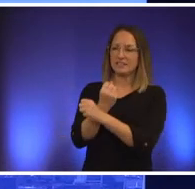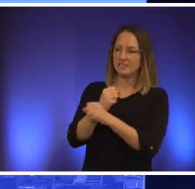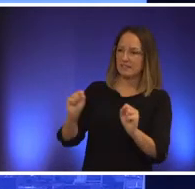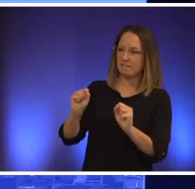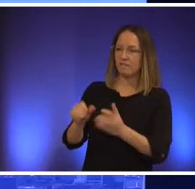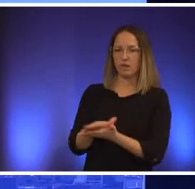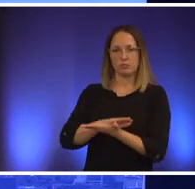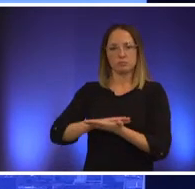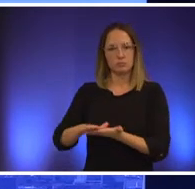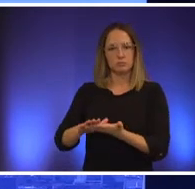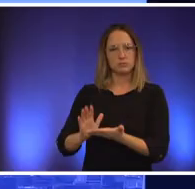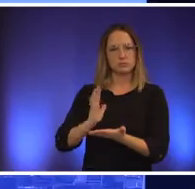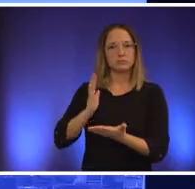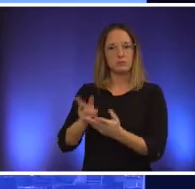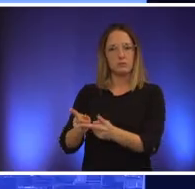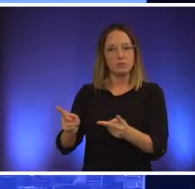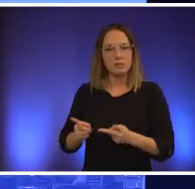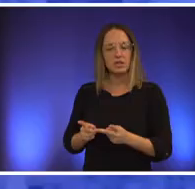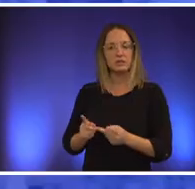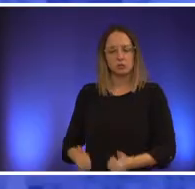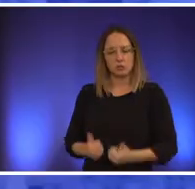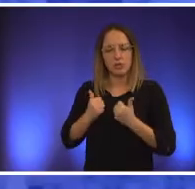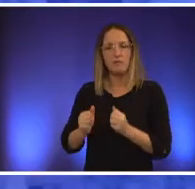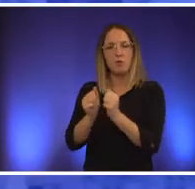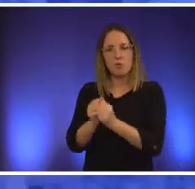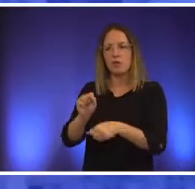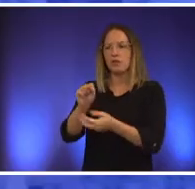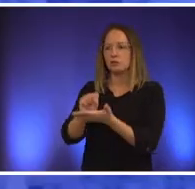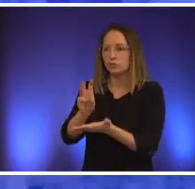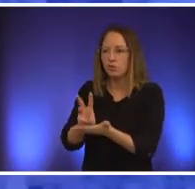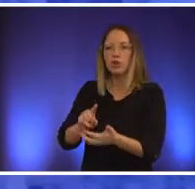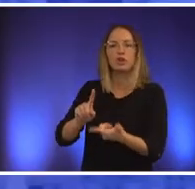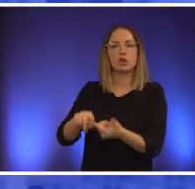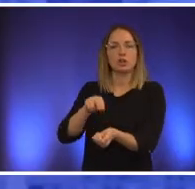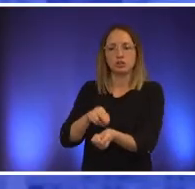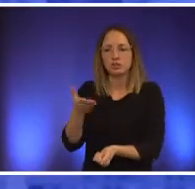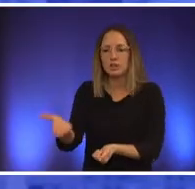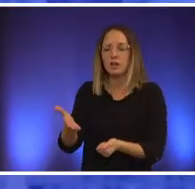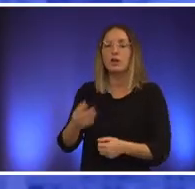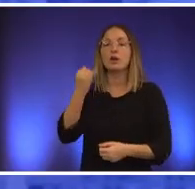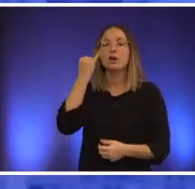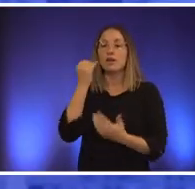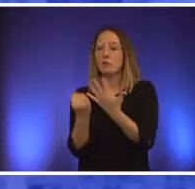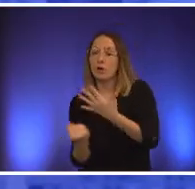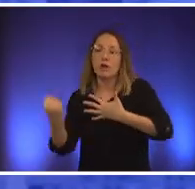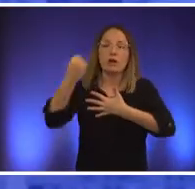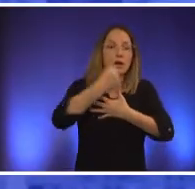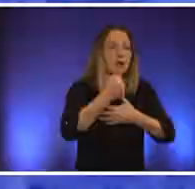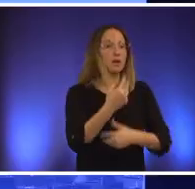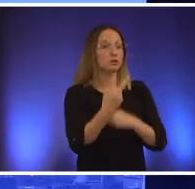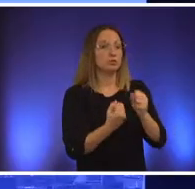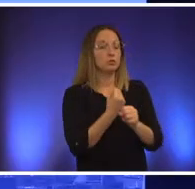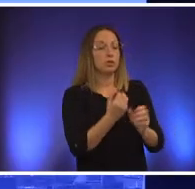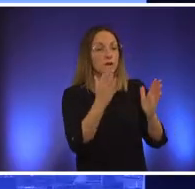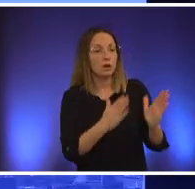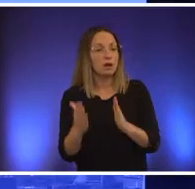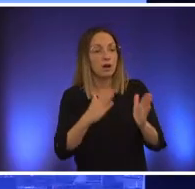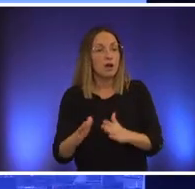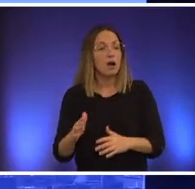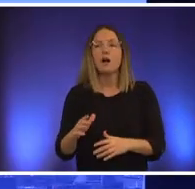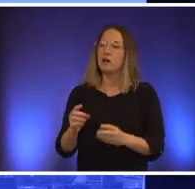with a social worker and a nurse you get to the front of the line and it's not going to take you two years to get a review done senator watson